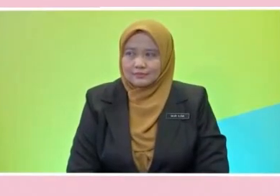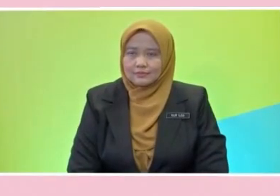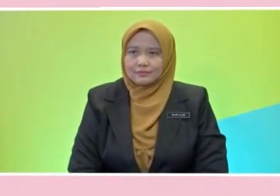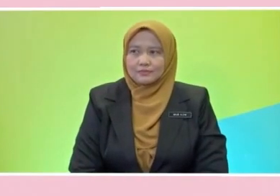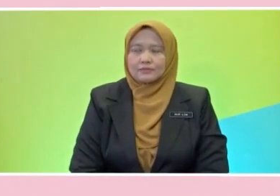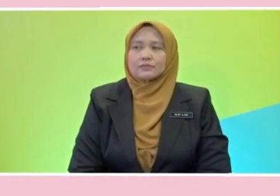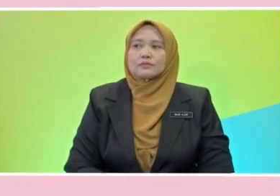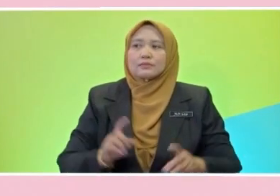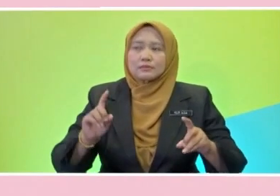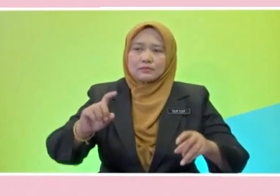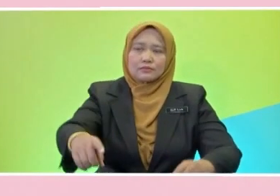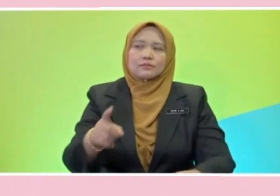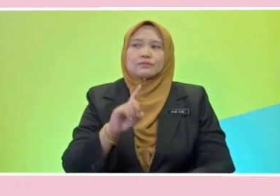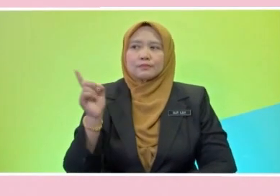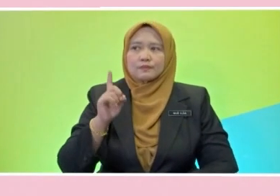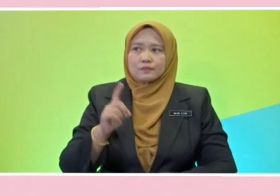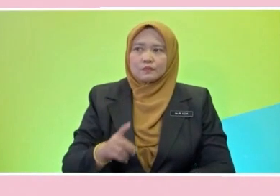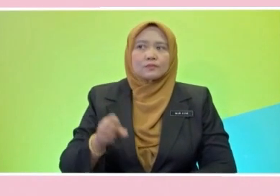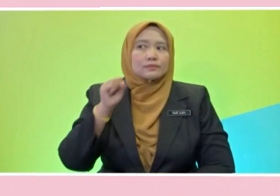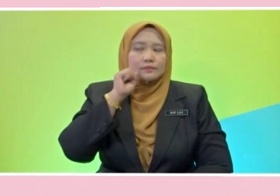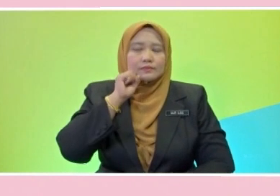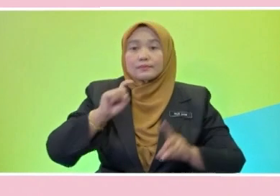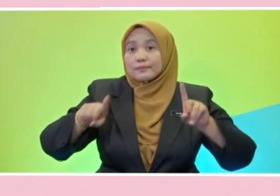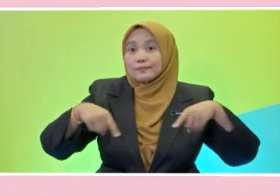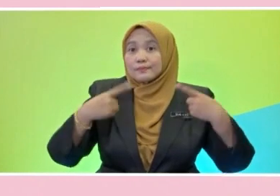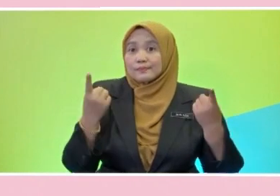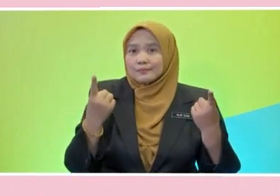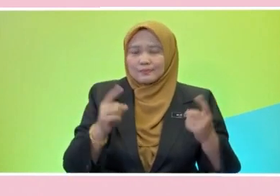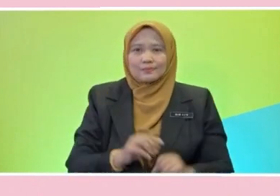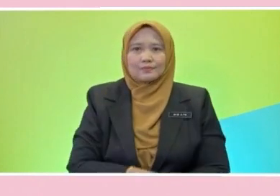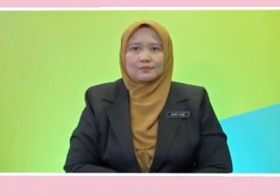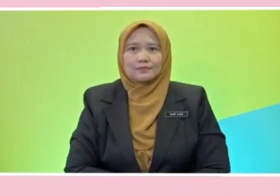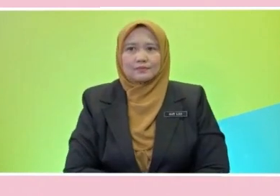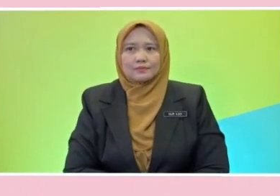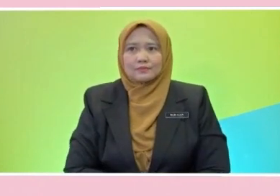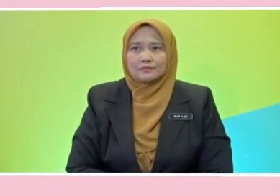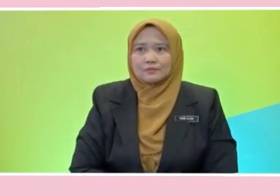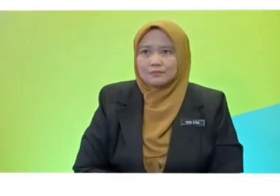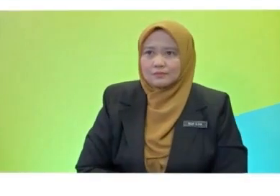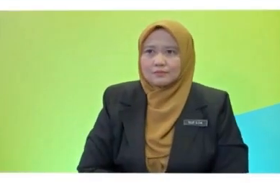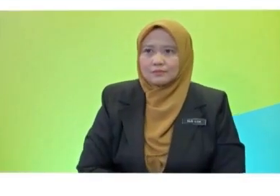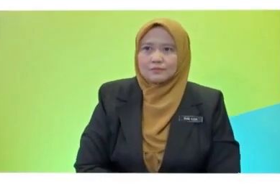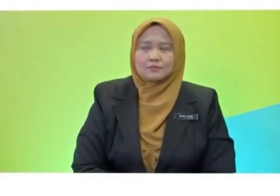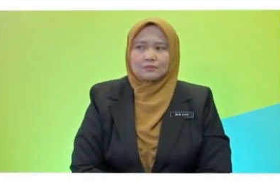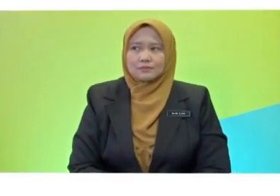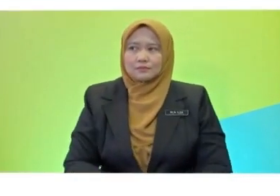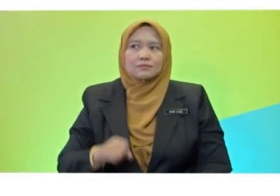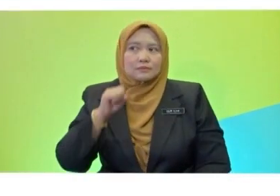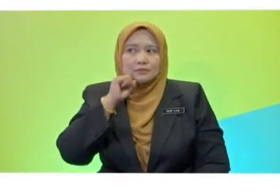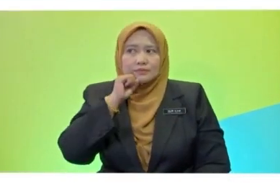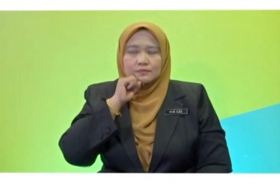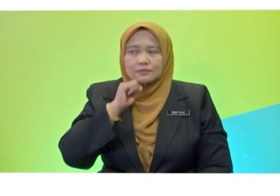Where did Serena go? Joelle? Could you tell me where did Serena go during the holidays? Serena